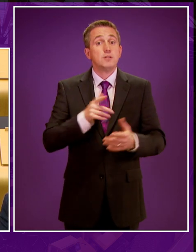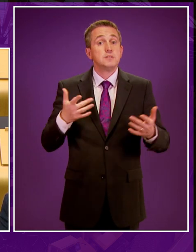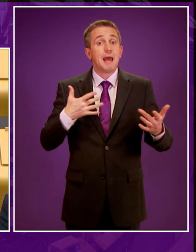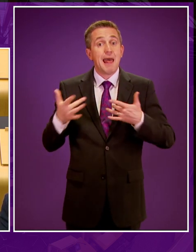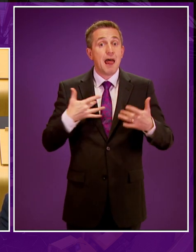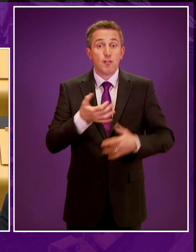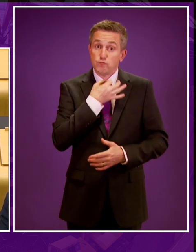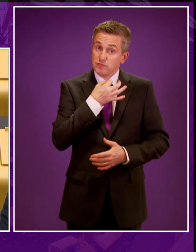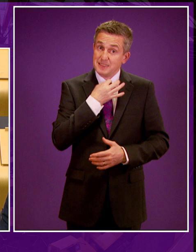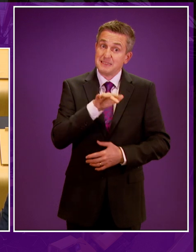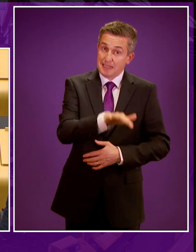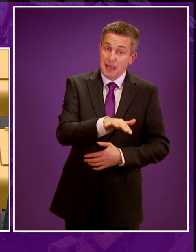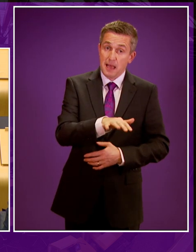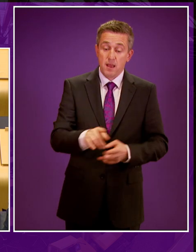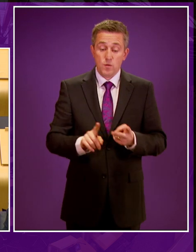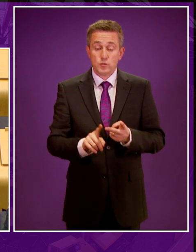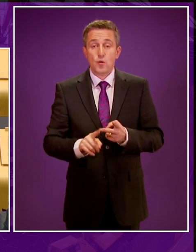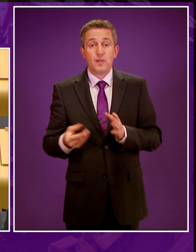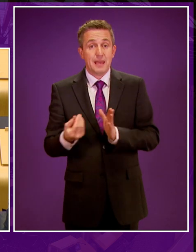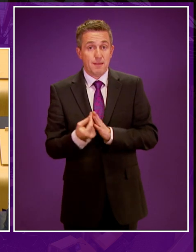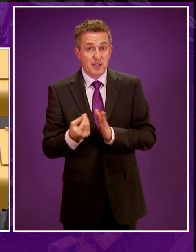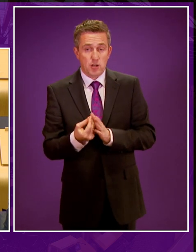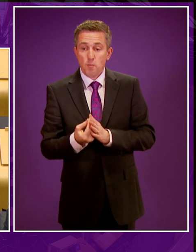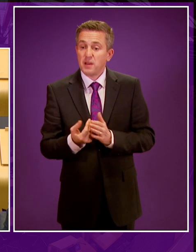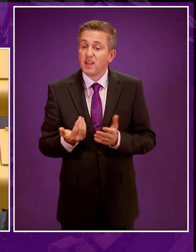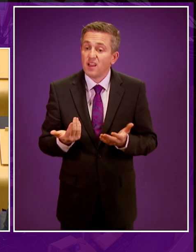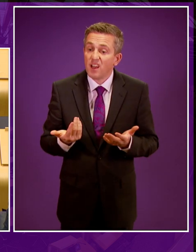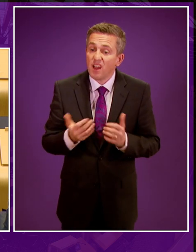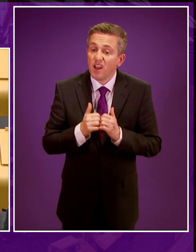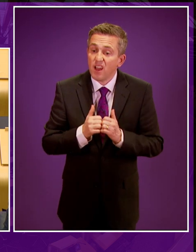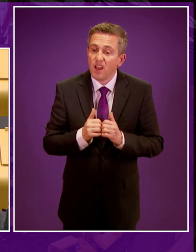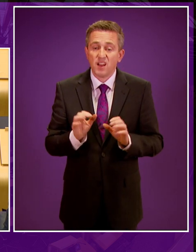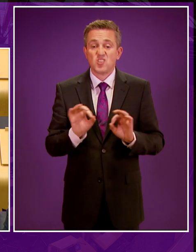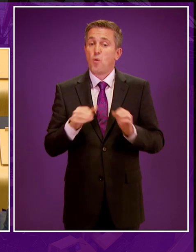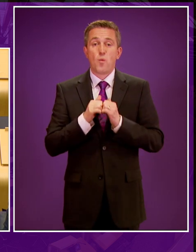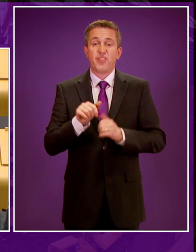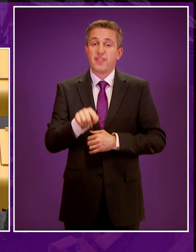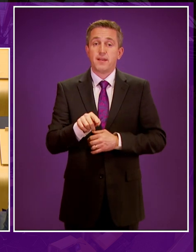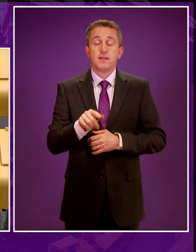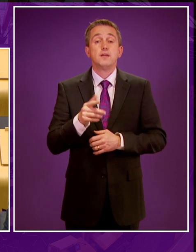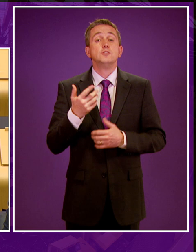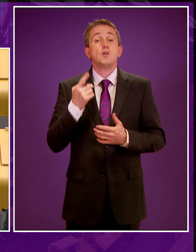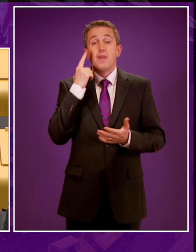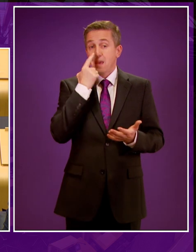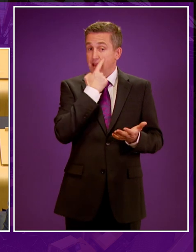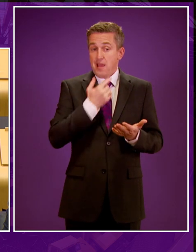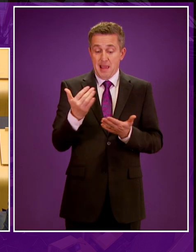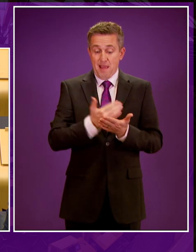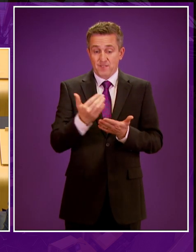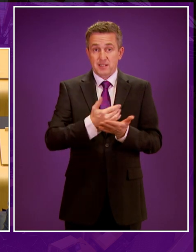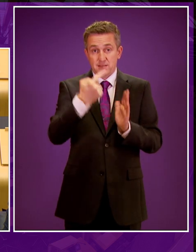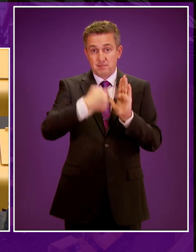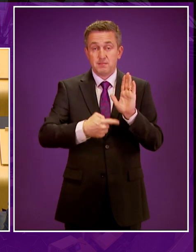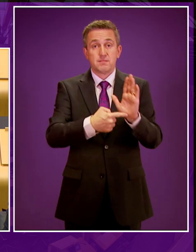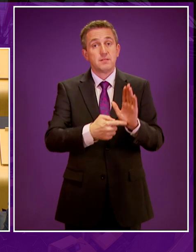is negligible. And the economic case was also found to be weaker than expected. And while that evidence gathering period was